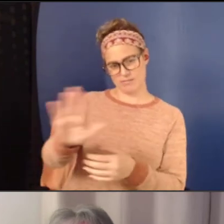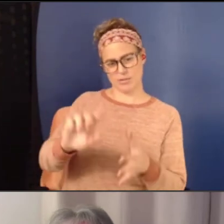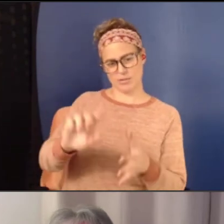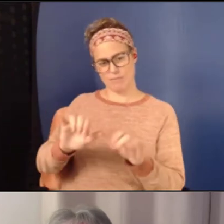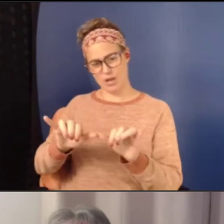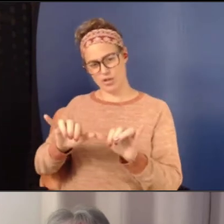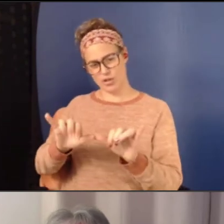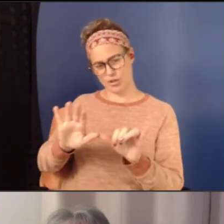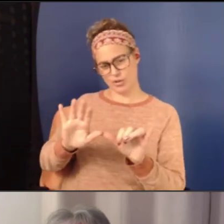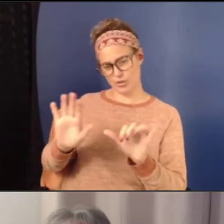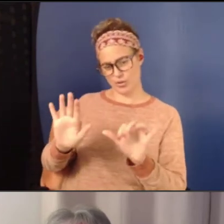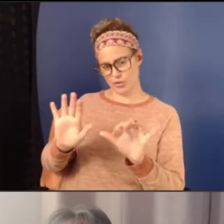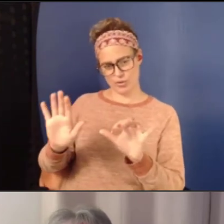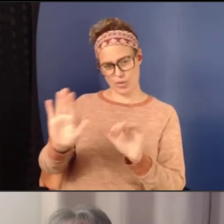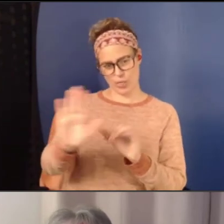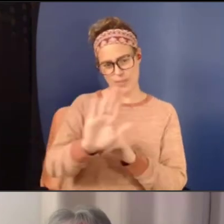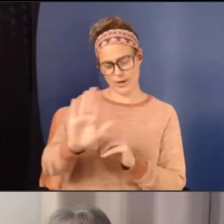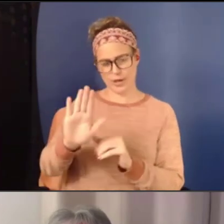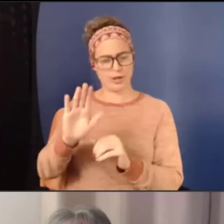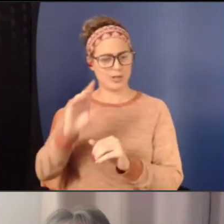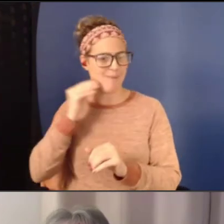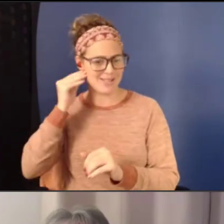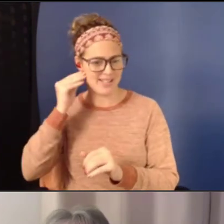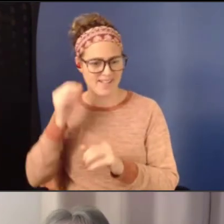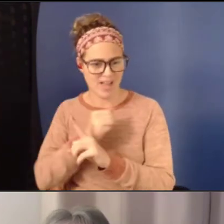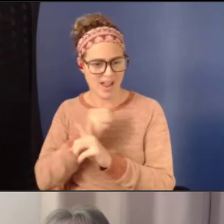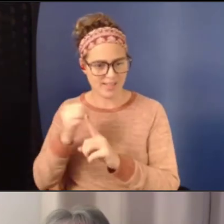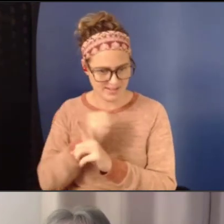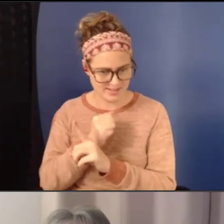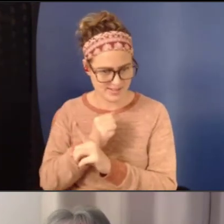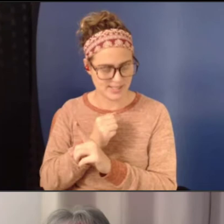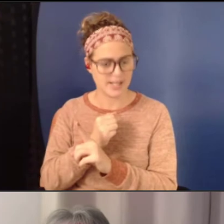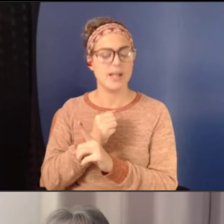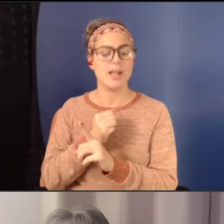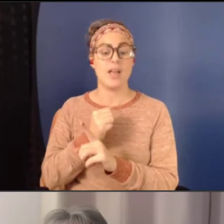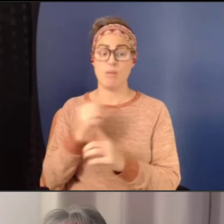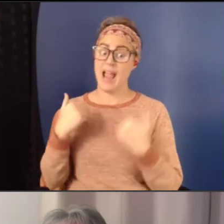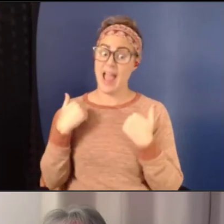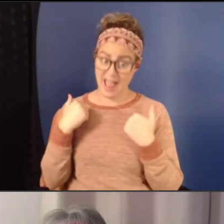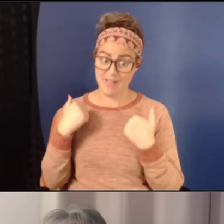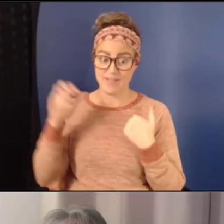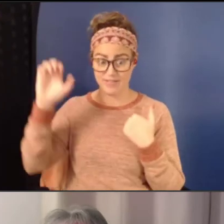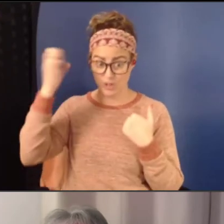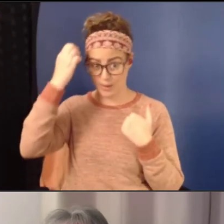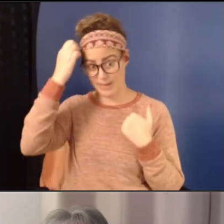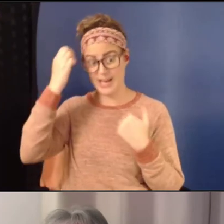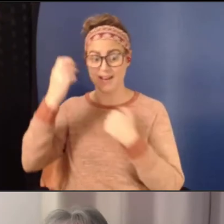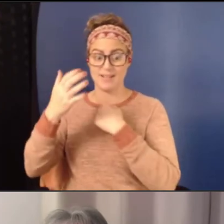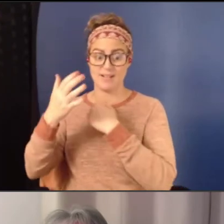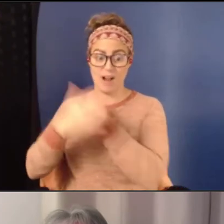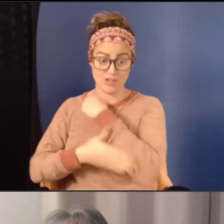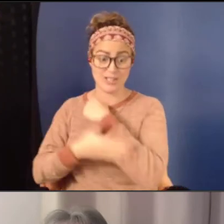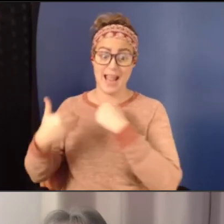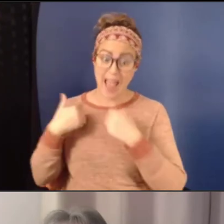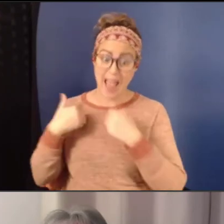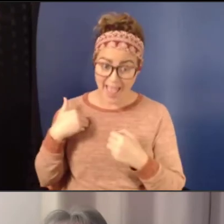violence in, uh, these European countries and IPV, you know, less about the adolescents in these contexts.